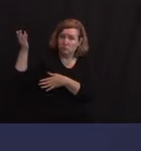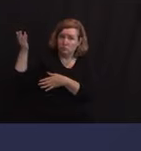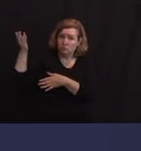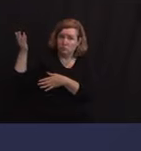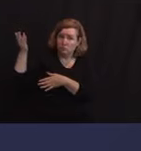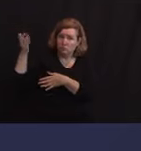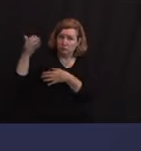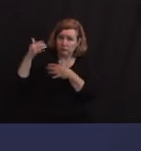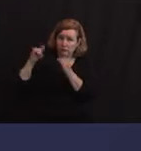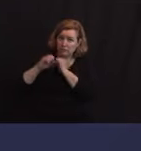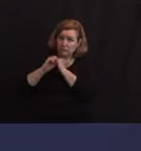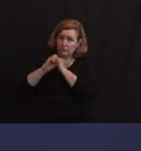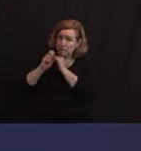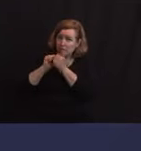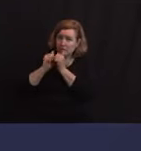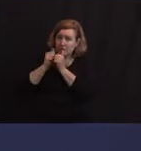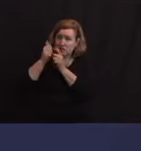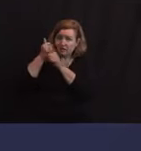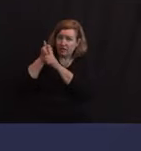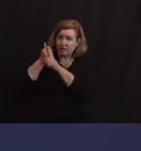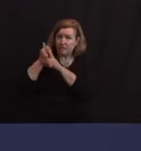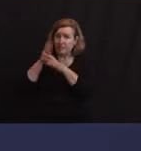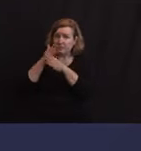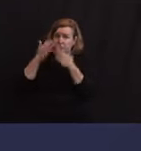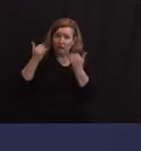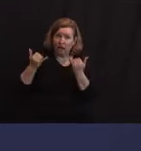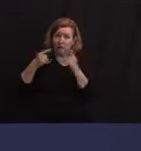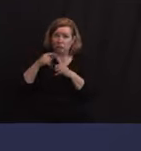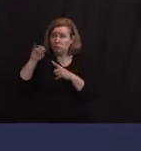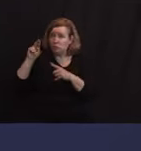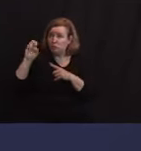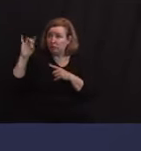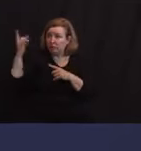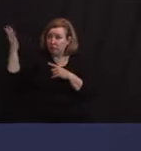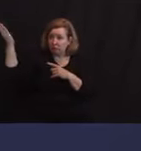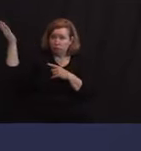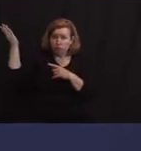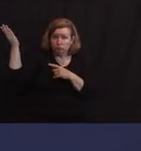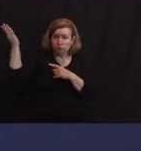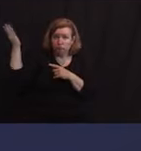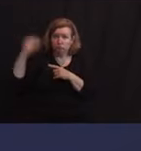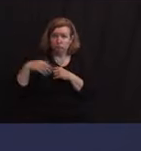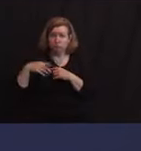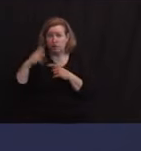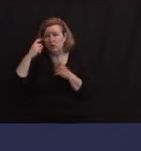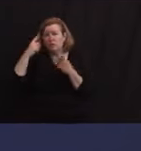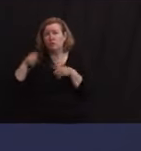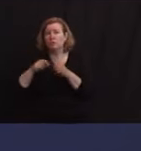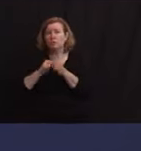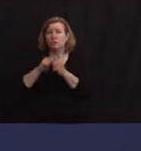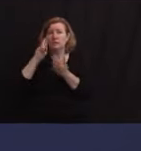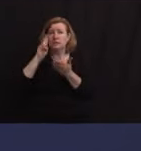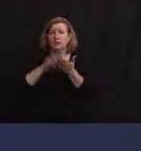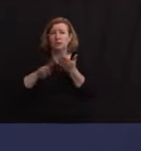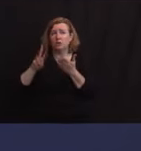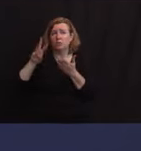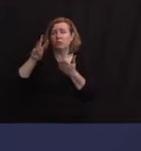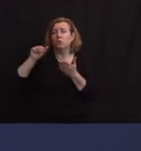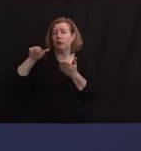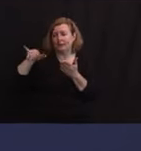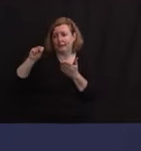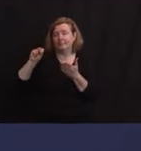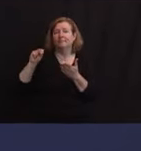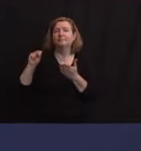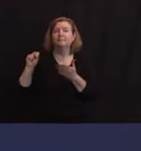And then finally, I wanted to see if you agreed with Secretary Way's referral of Lisa McCormick's petitions